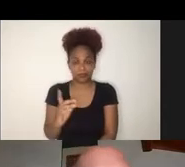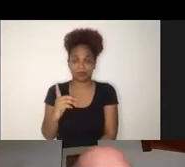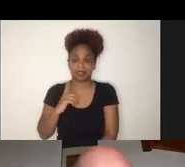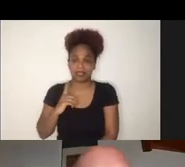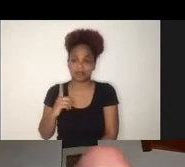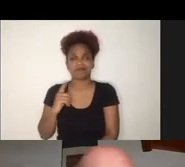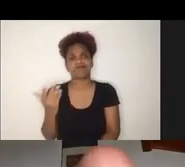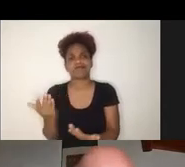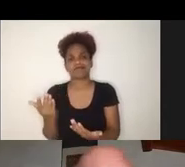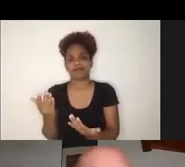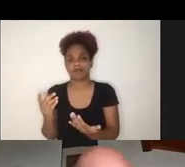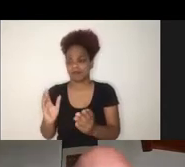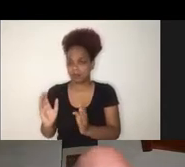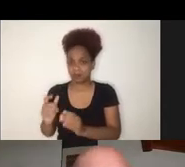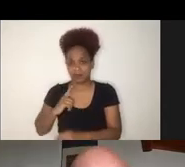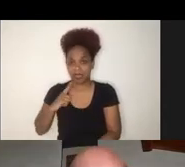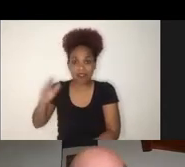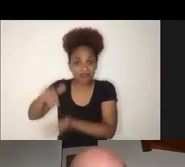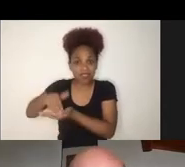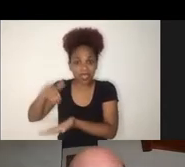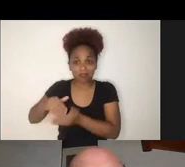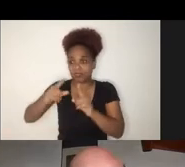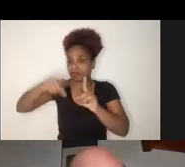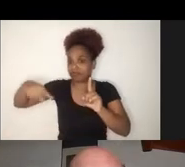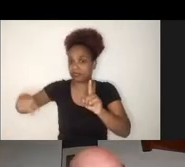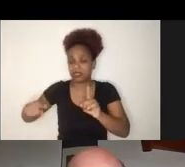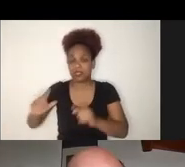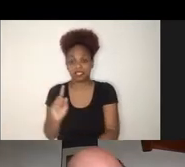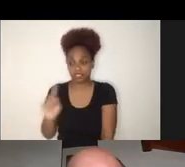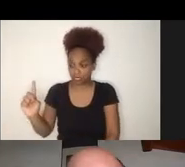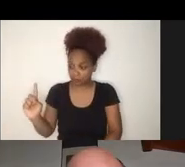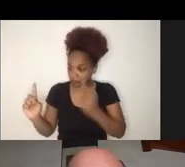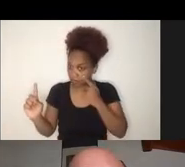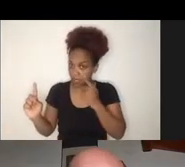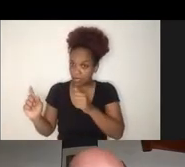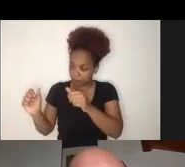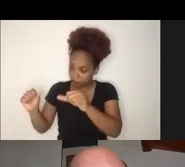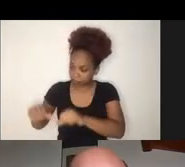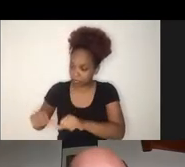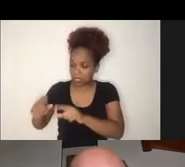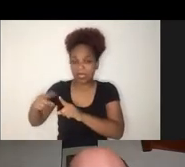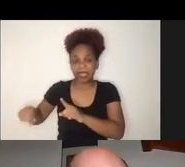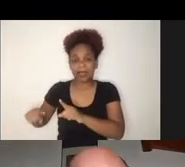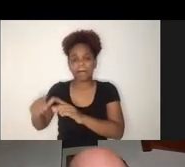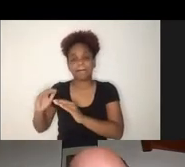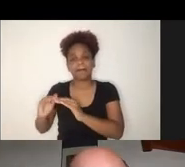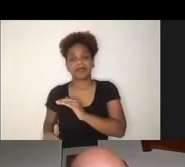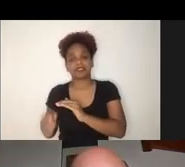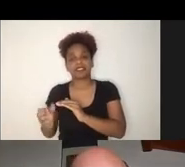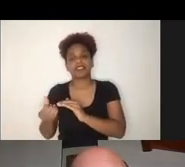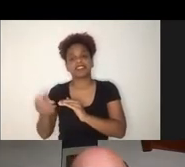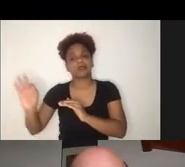with almost a bit less than 60% of students that have access to a computer to do